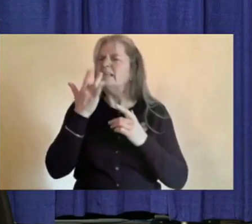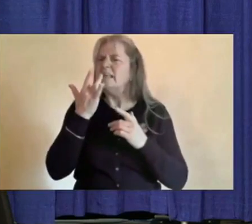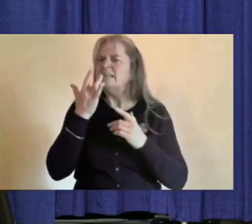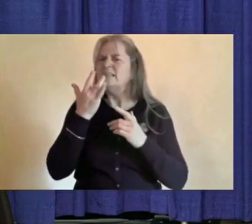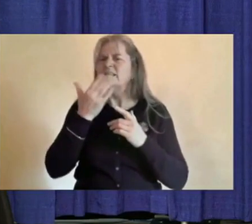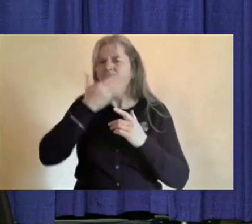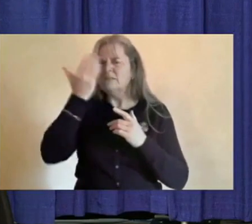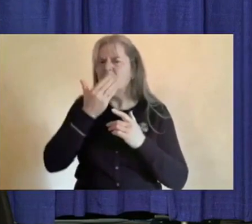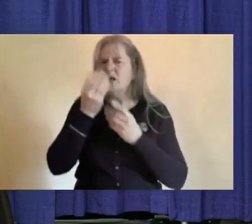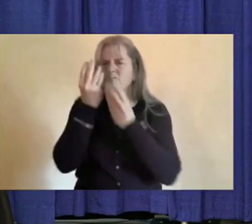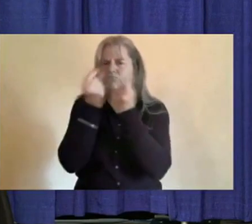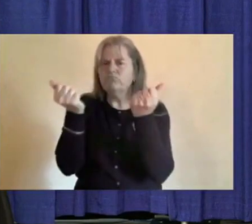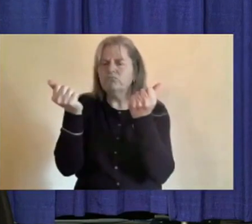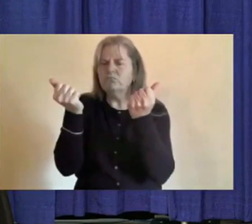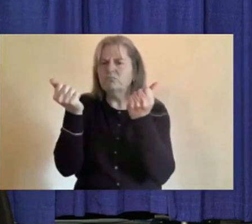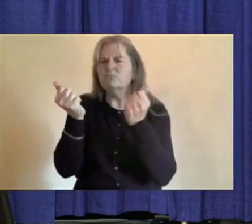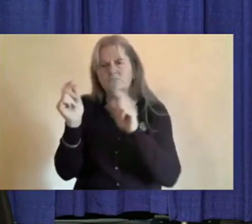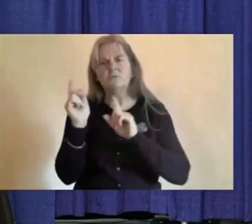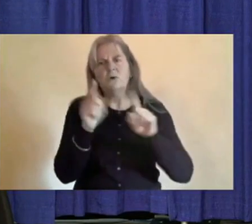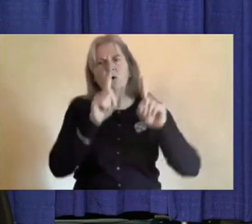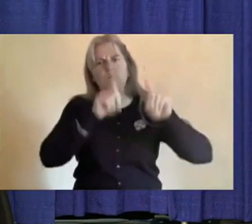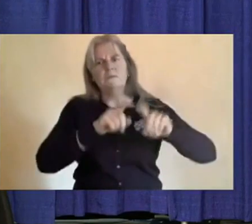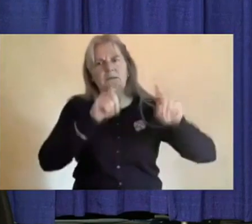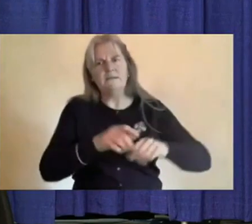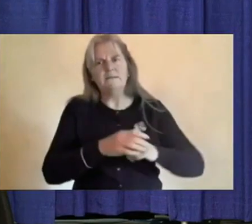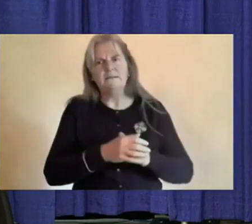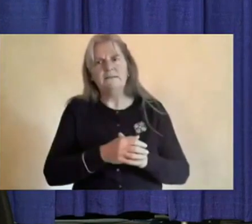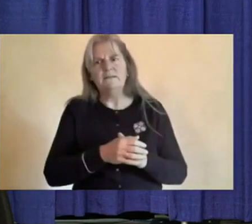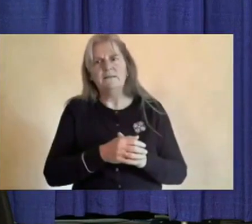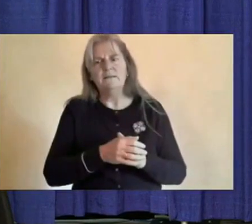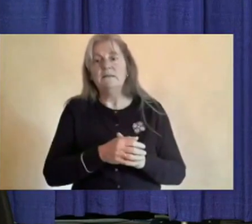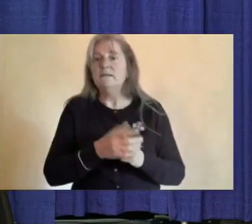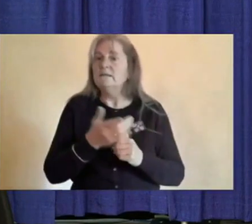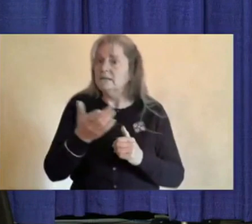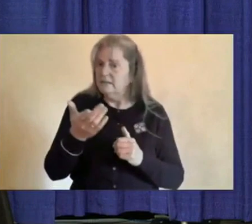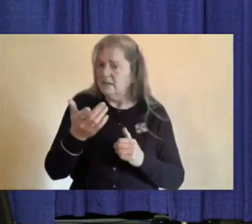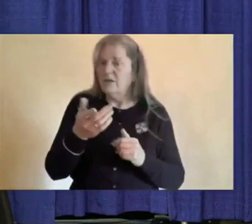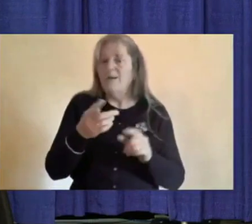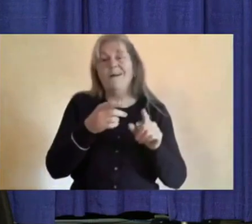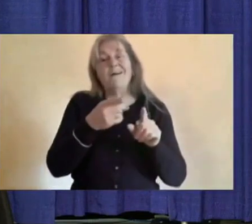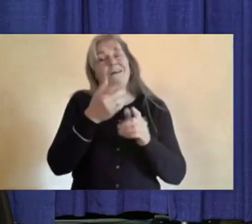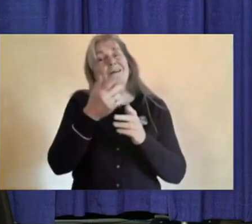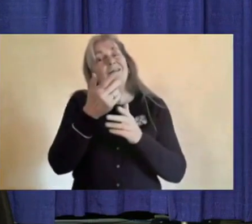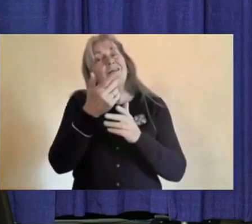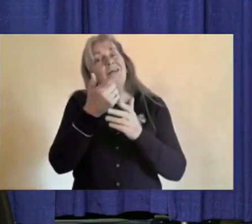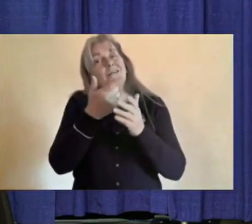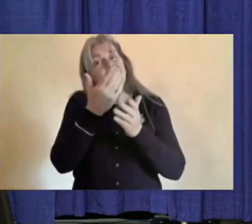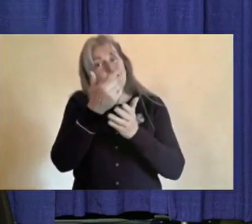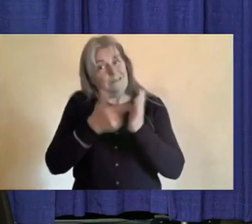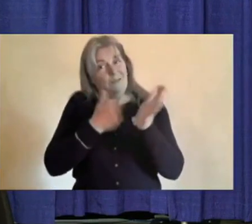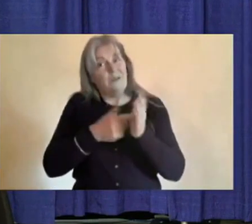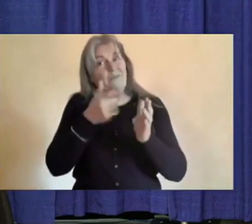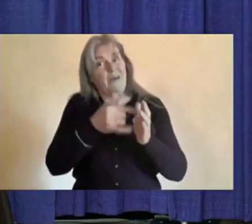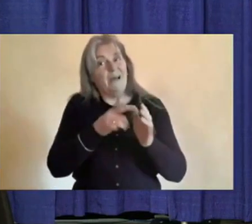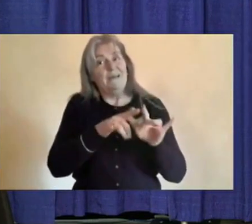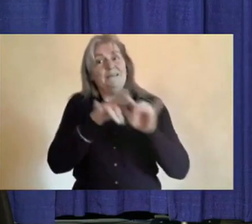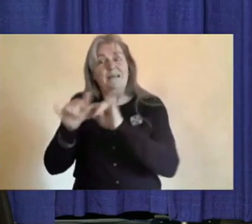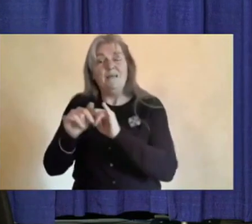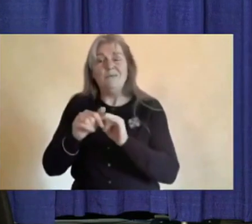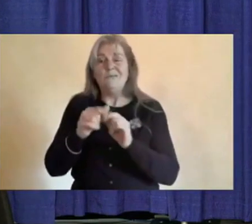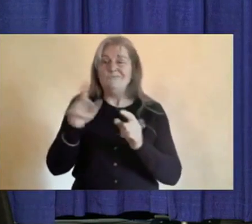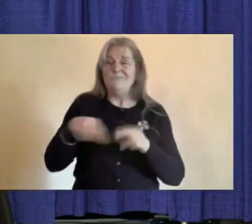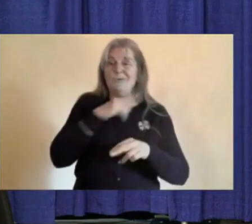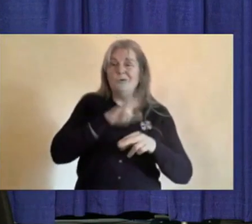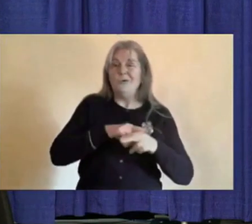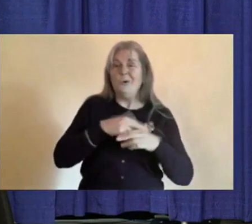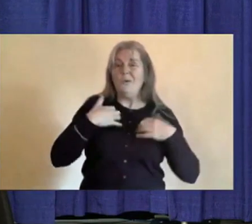Even though in our current context, these are also common symptoms of upper respiratory infection of any cause, these are more